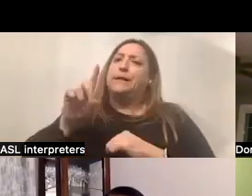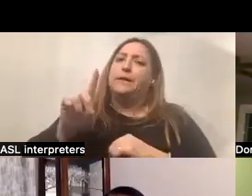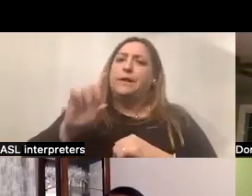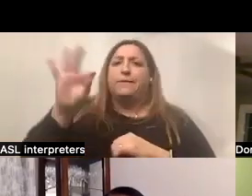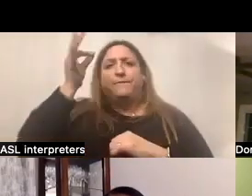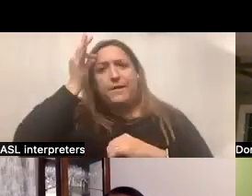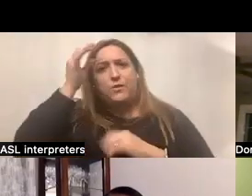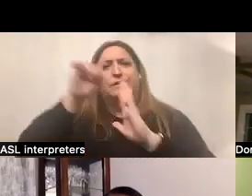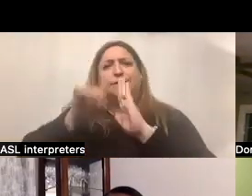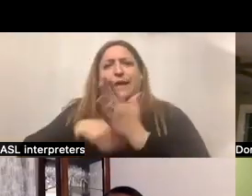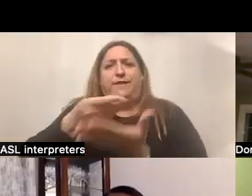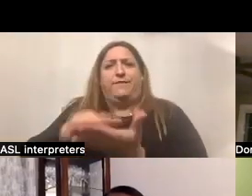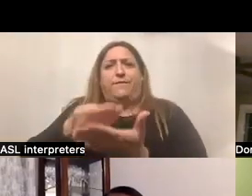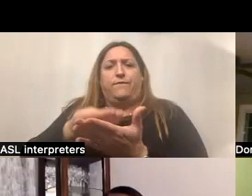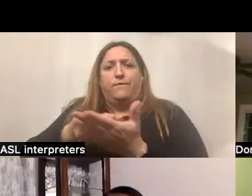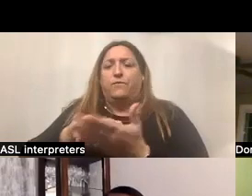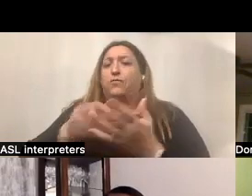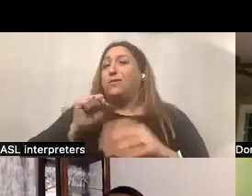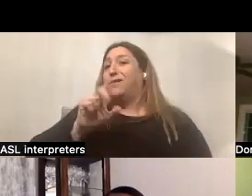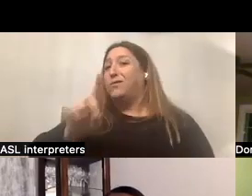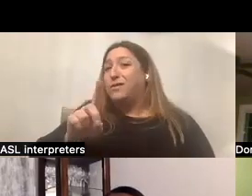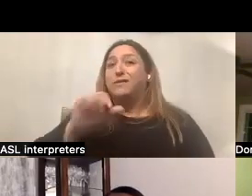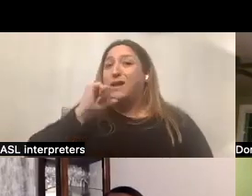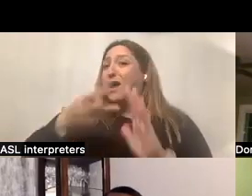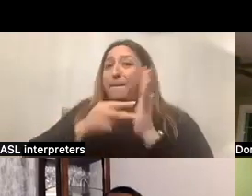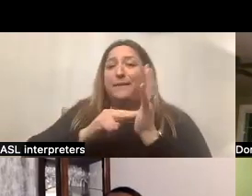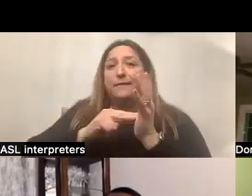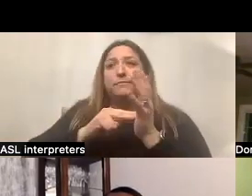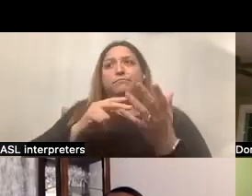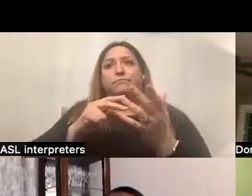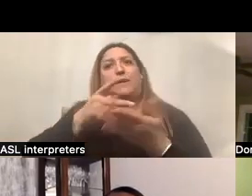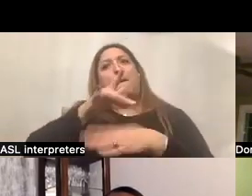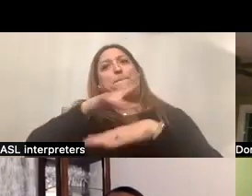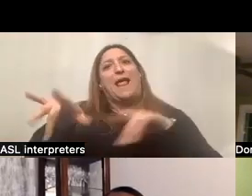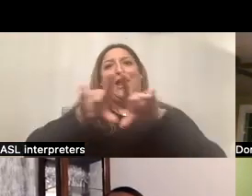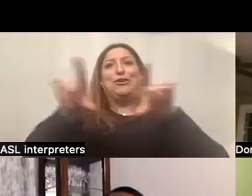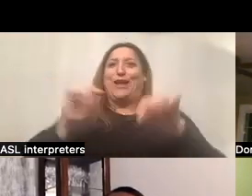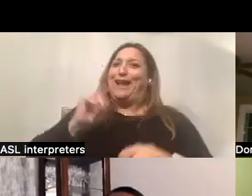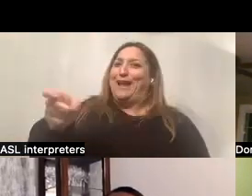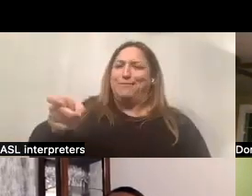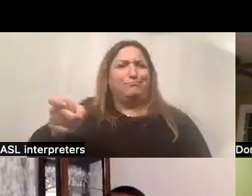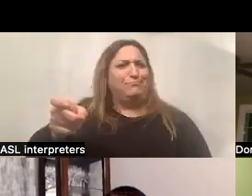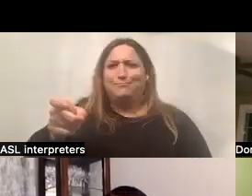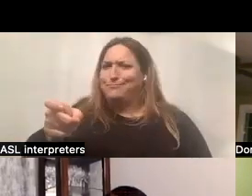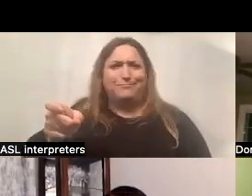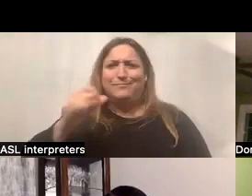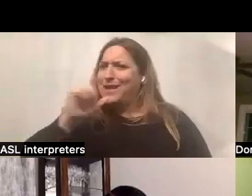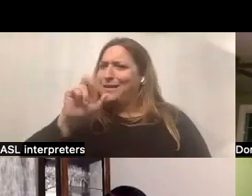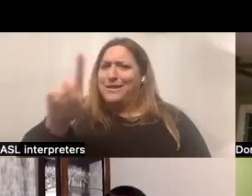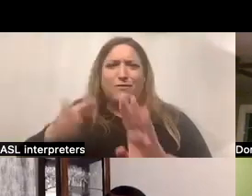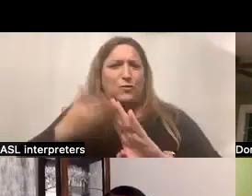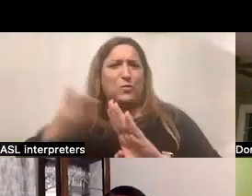state funds. So self-direction doesn't mean getting a blind check. That is not the way self-direction works.